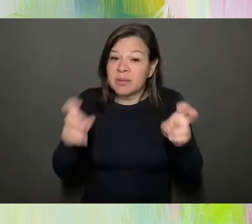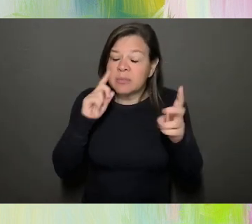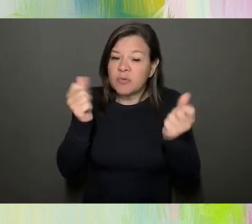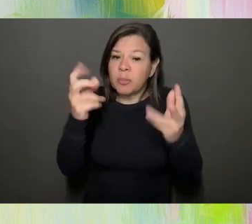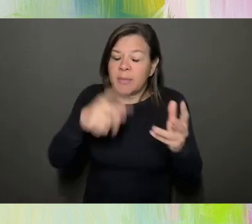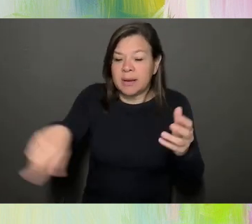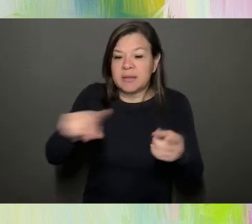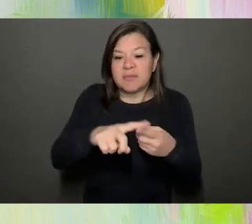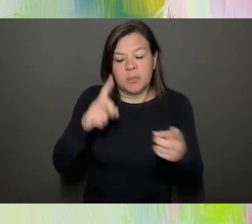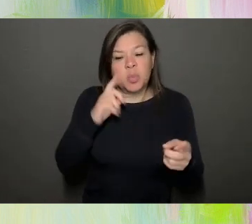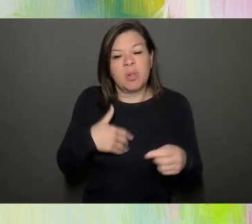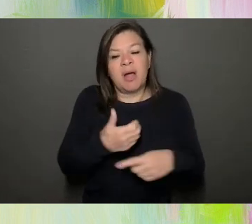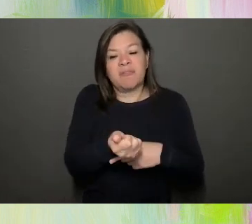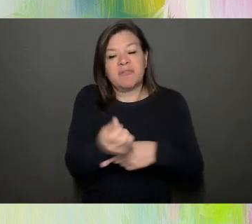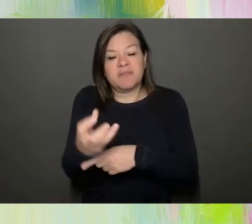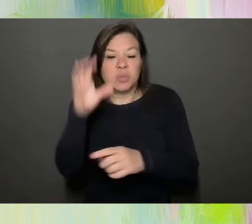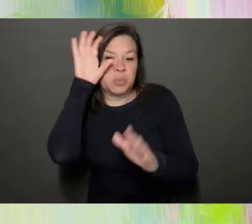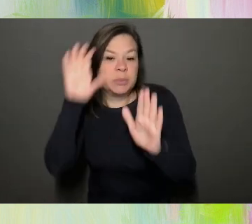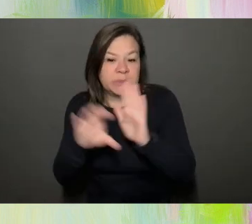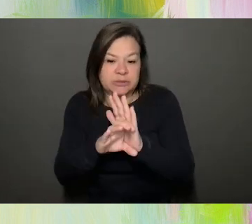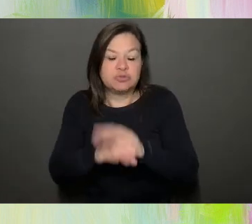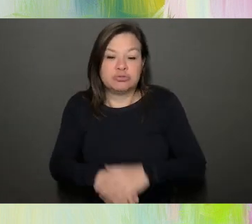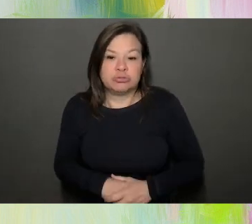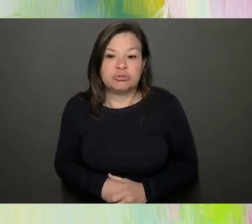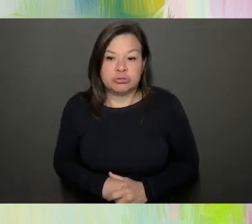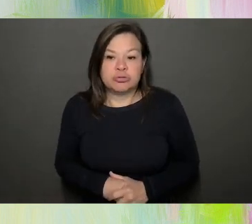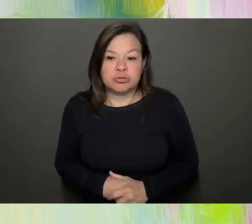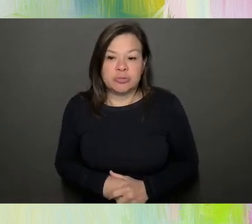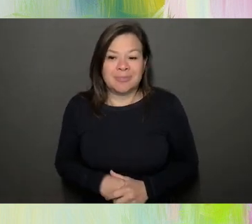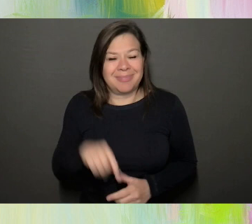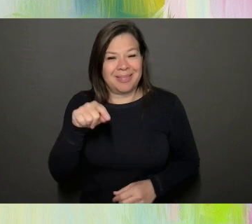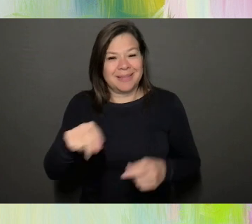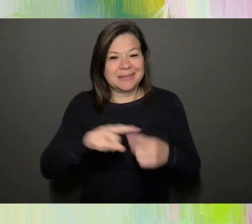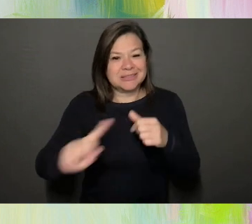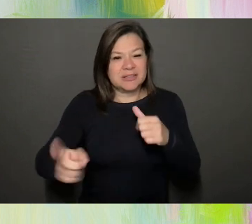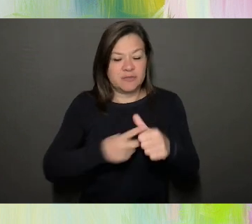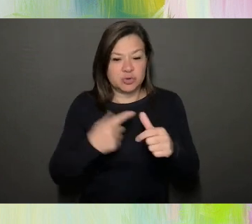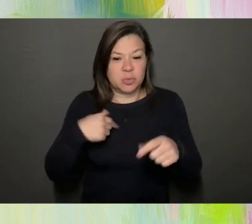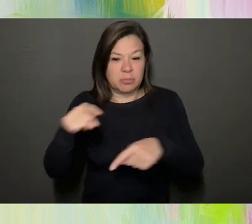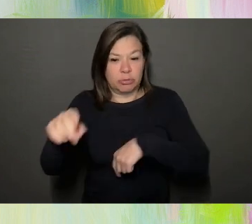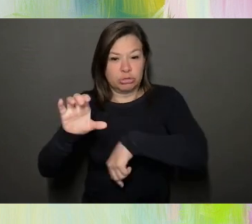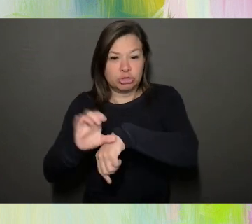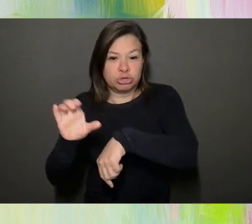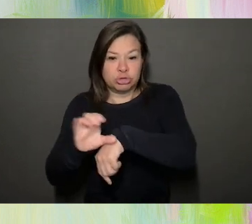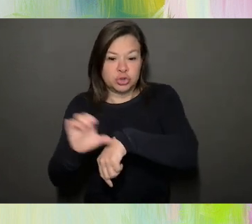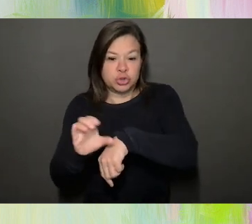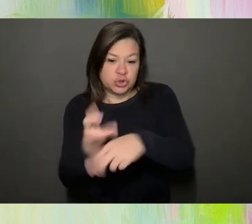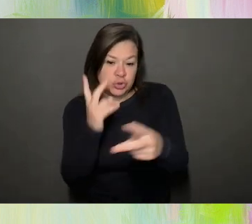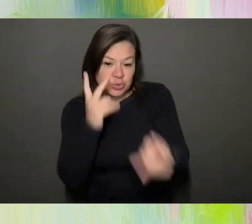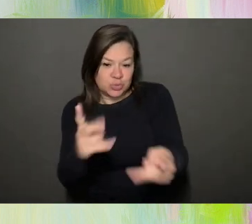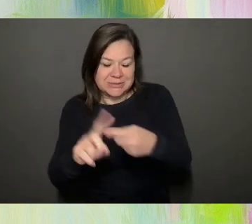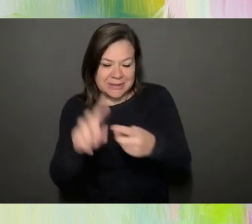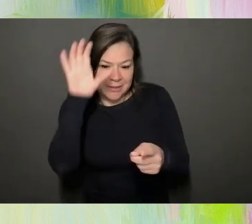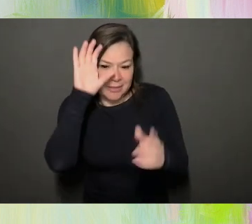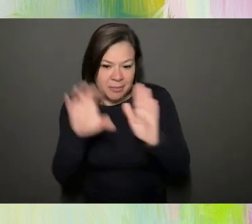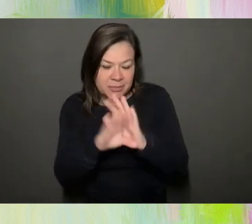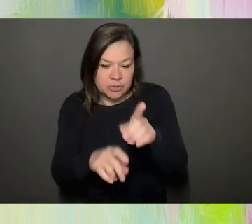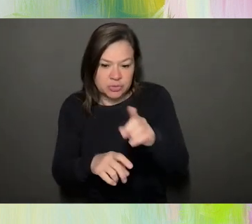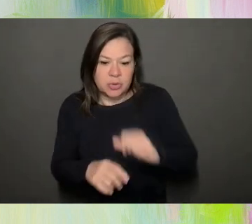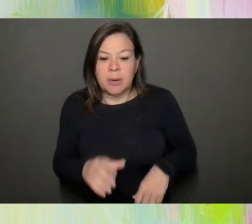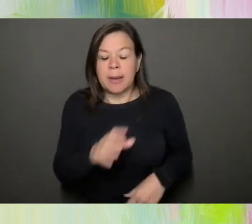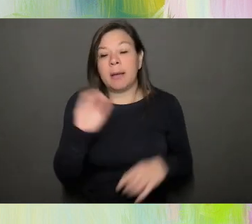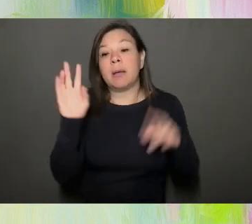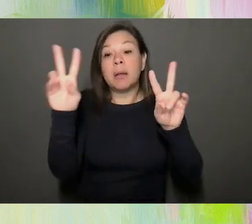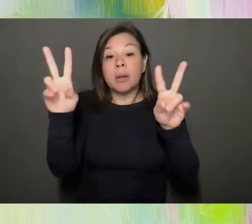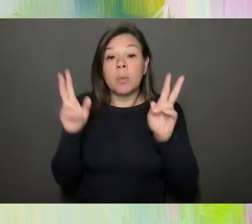be a few pictures of this. Um, this is the first one. This is a church that you can see in that photo. And the quote, uh,